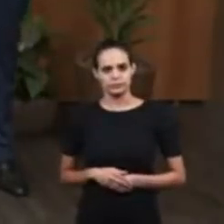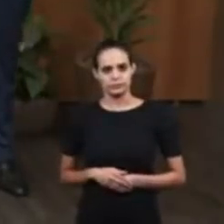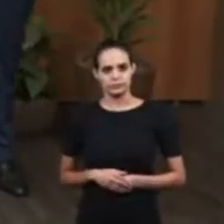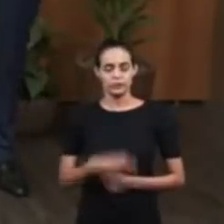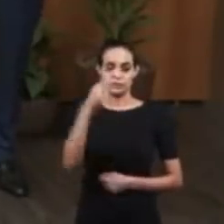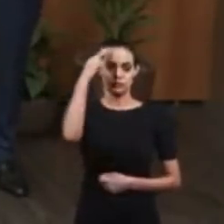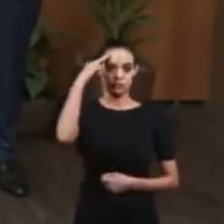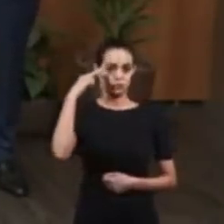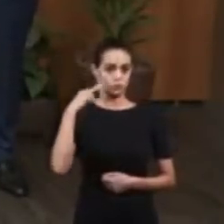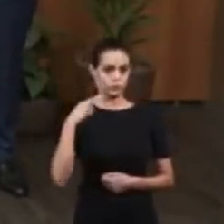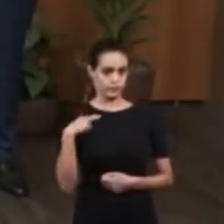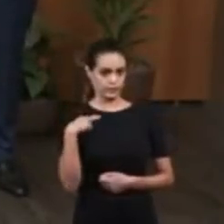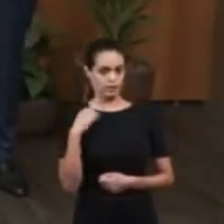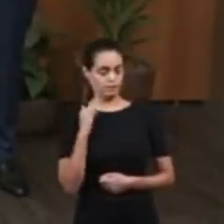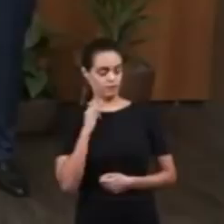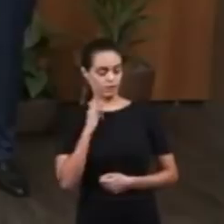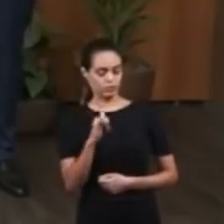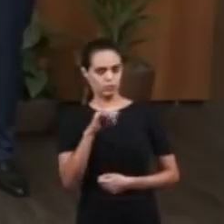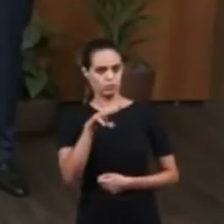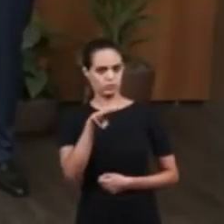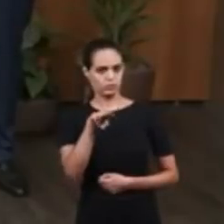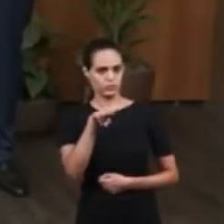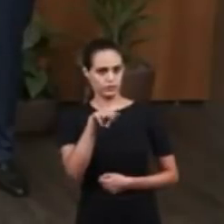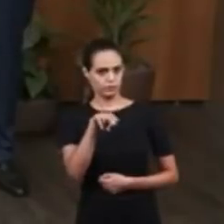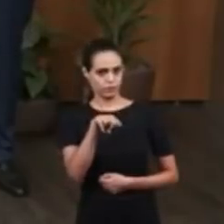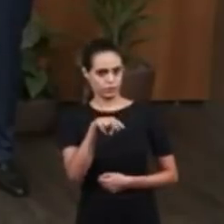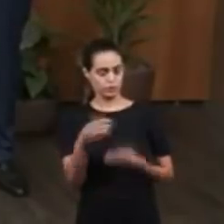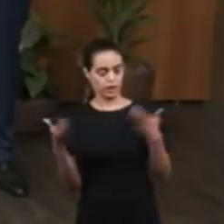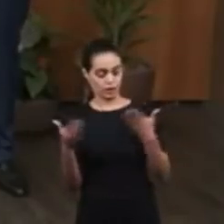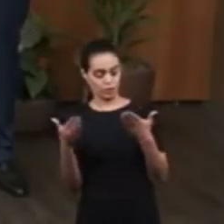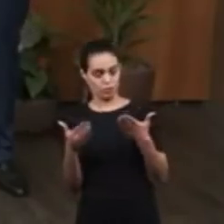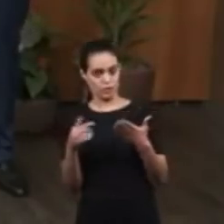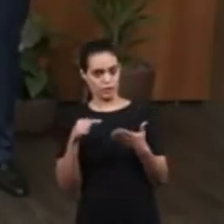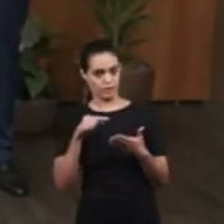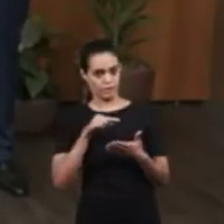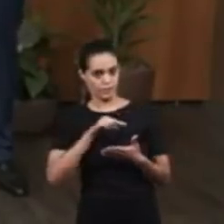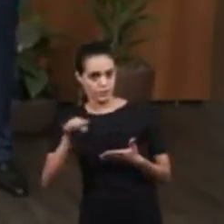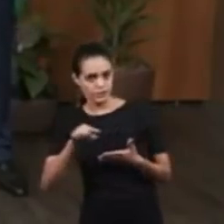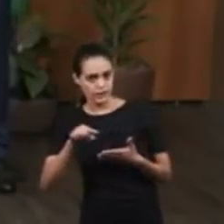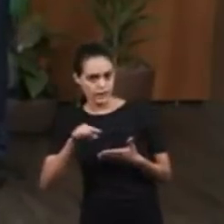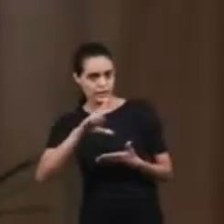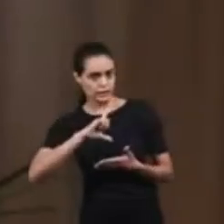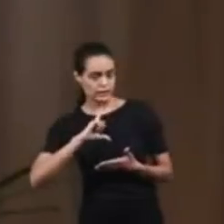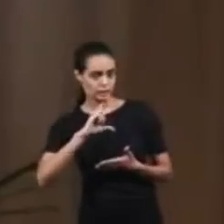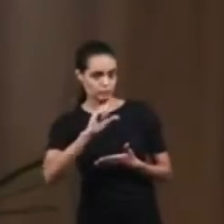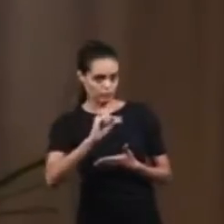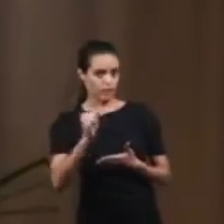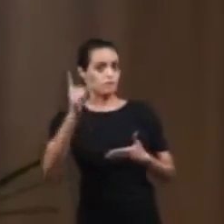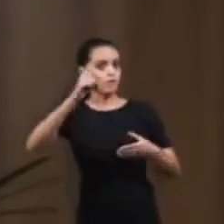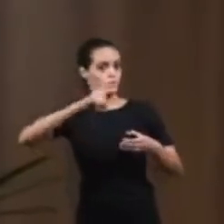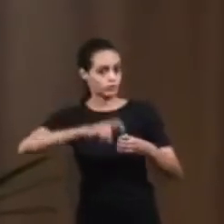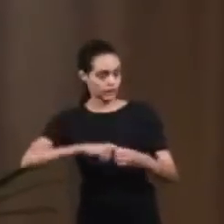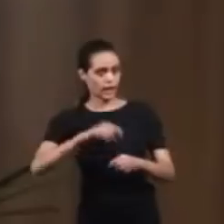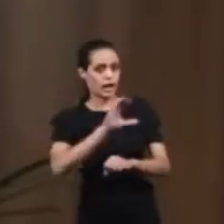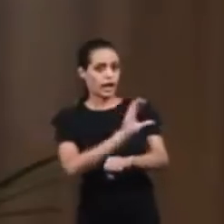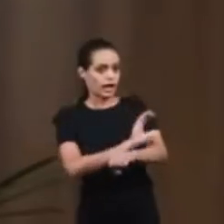told his brothers, now you will go back to Canaan and bring